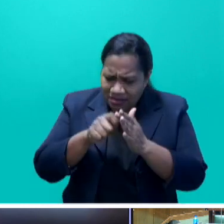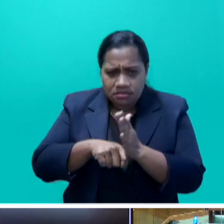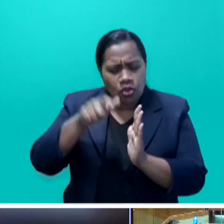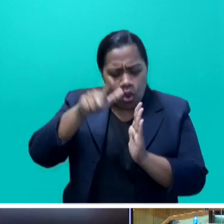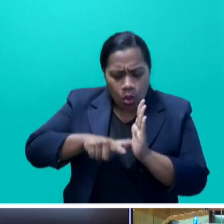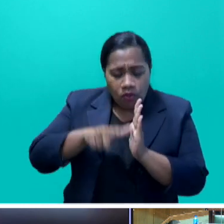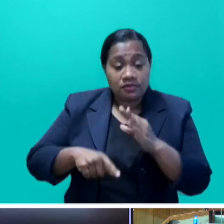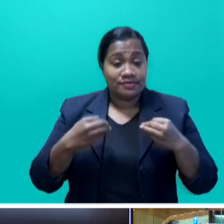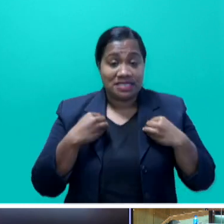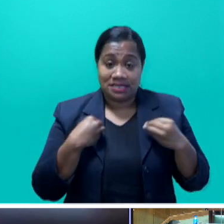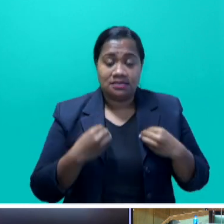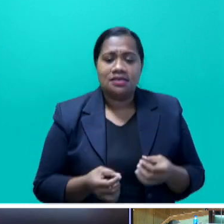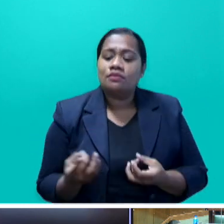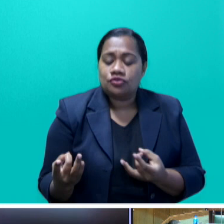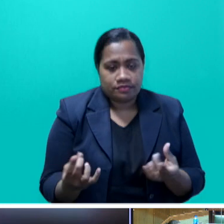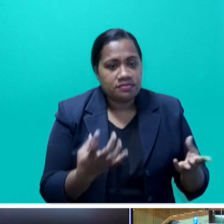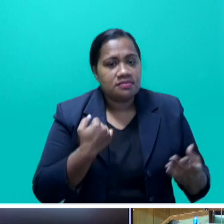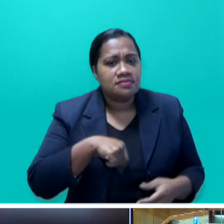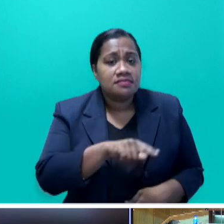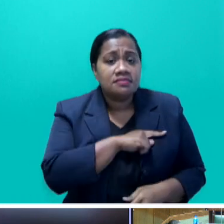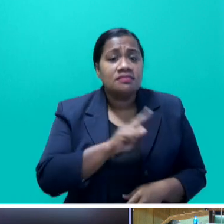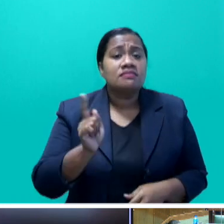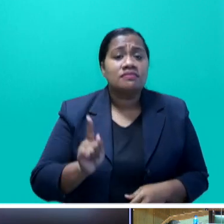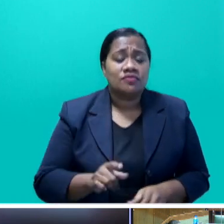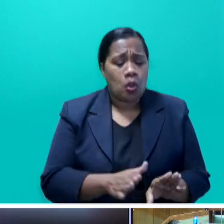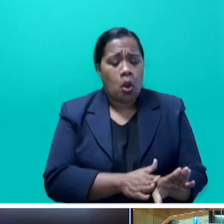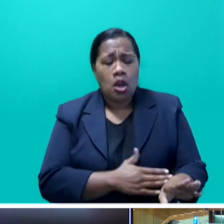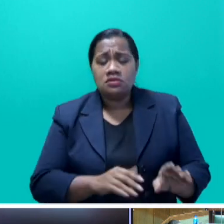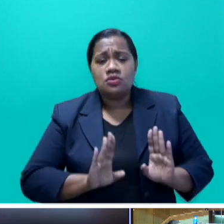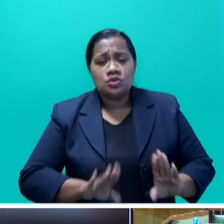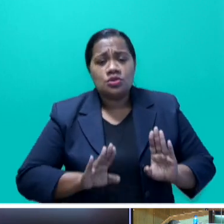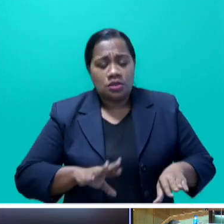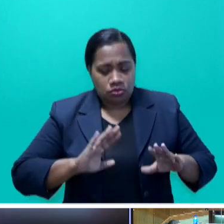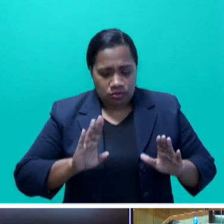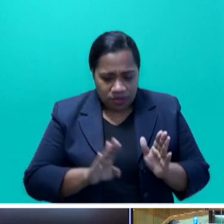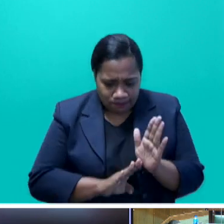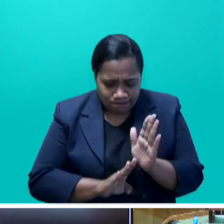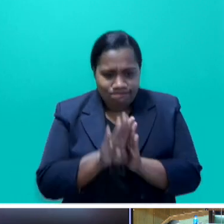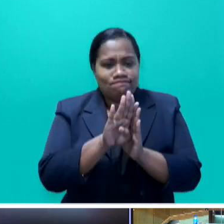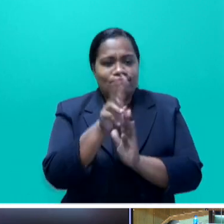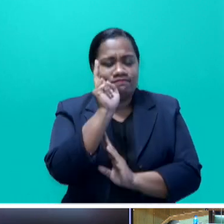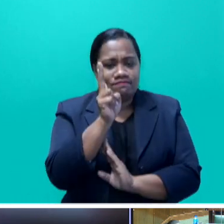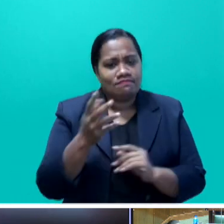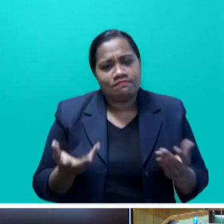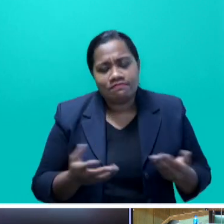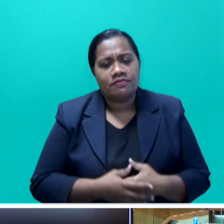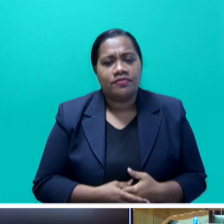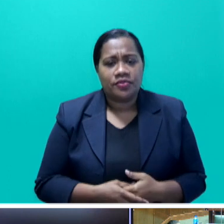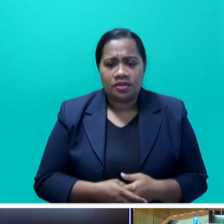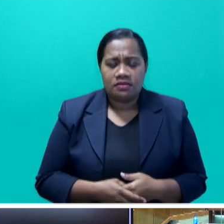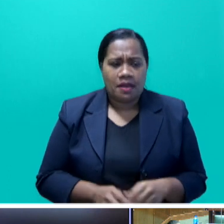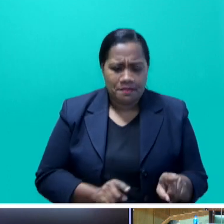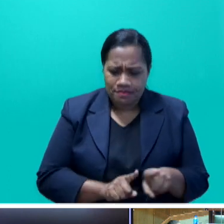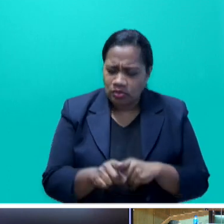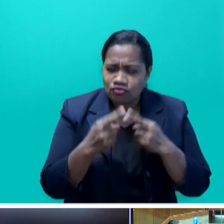It prepares us for a long-awaited recovery. It is the most resourceful